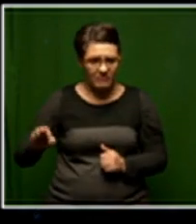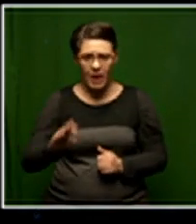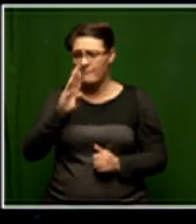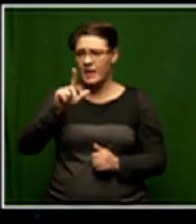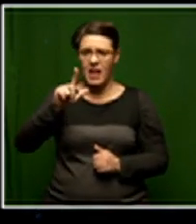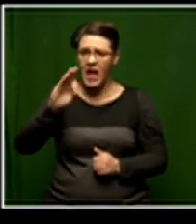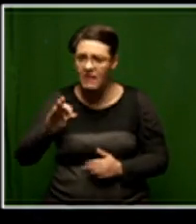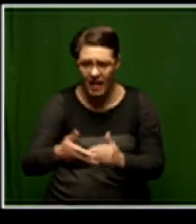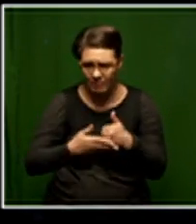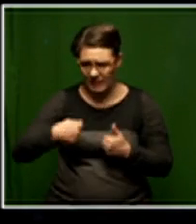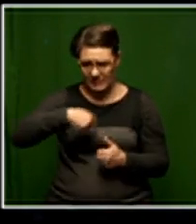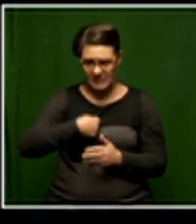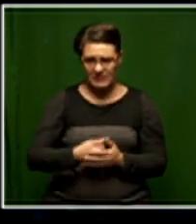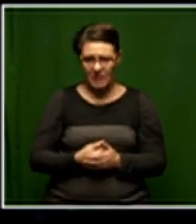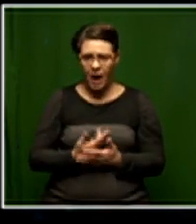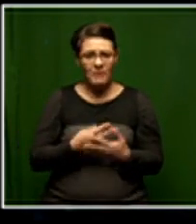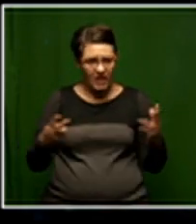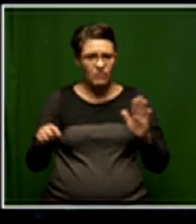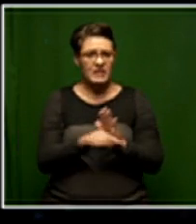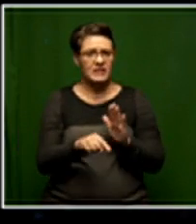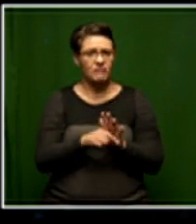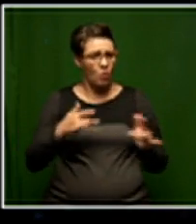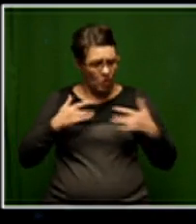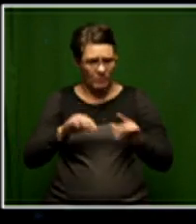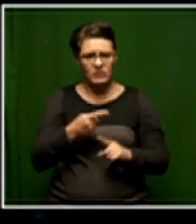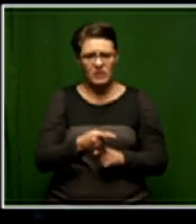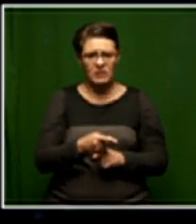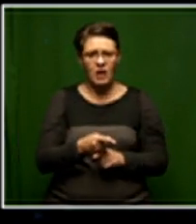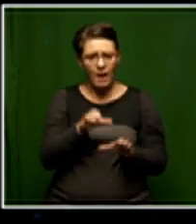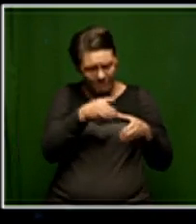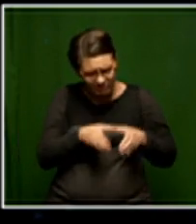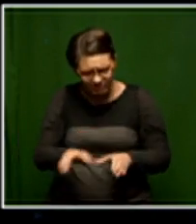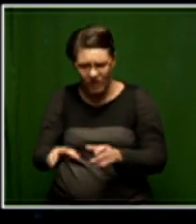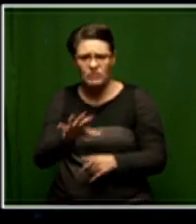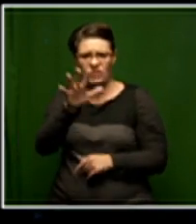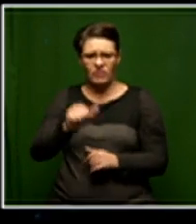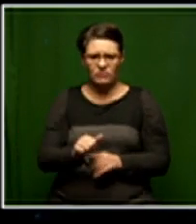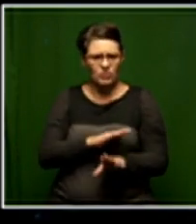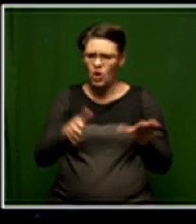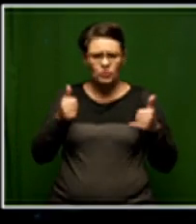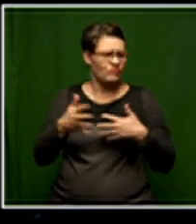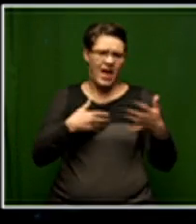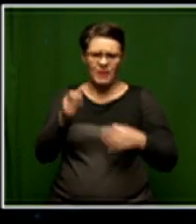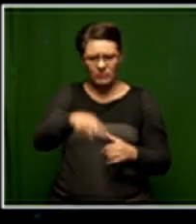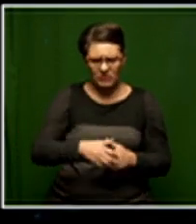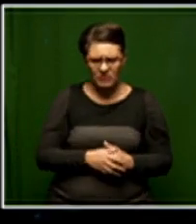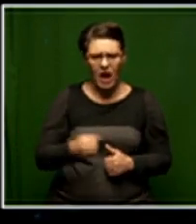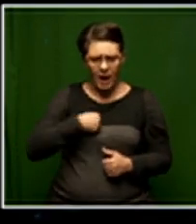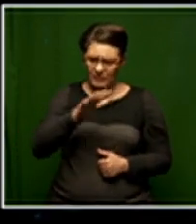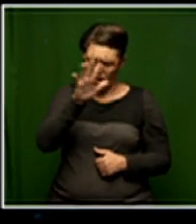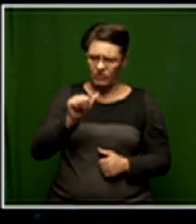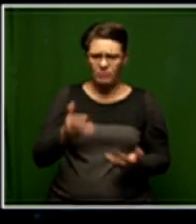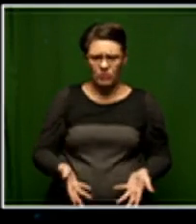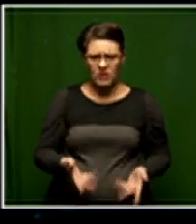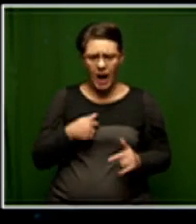BLF helped. And I'm very negative, worried about this, what I said, polarisation of South Africa. It's not good for anyone. I'm a South African.